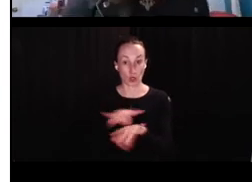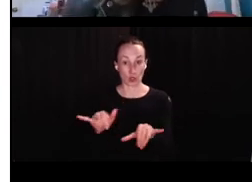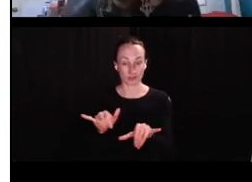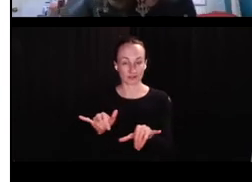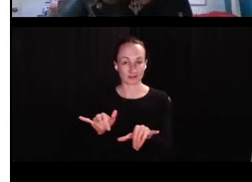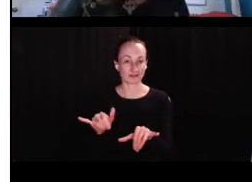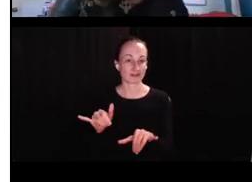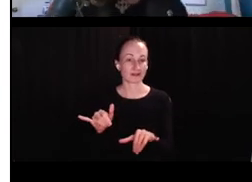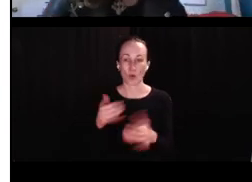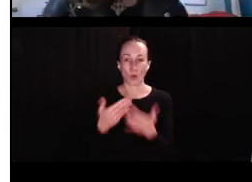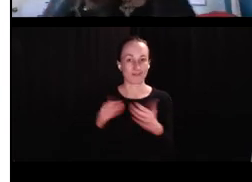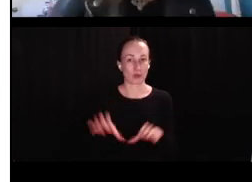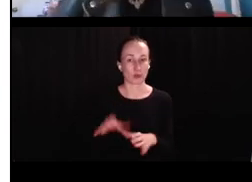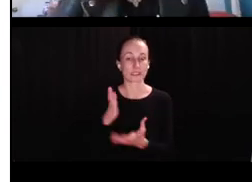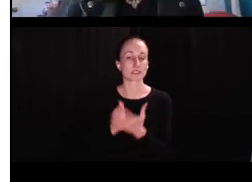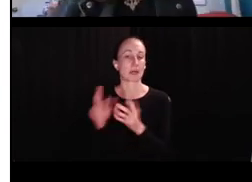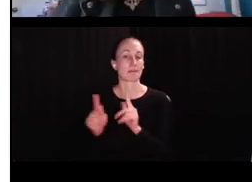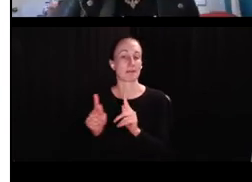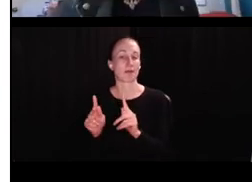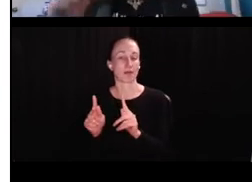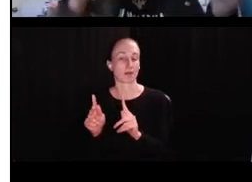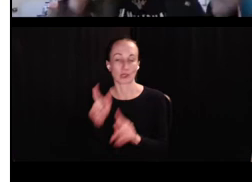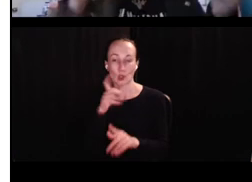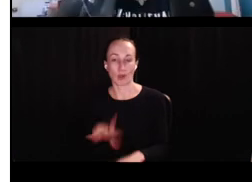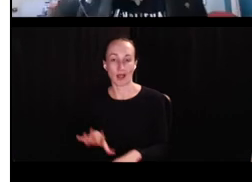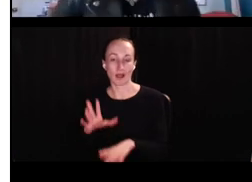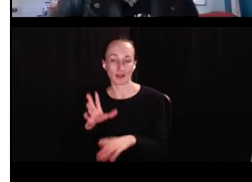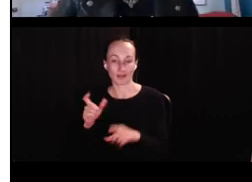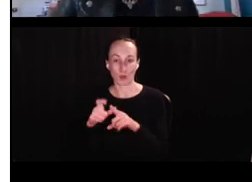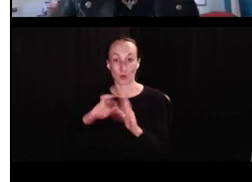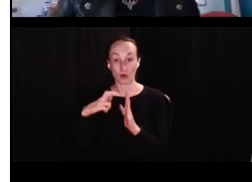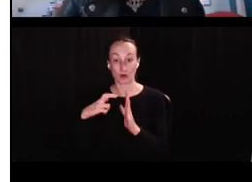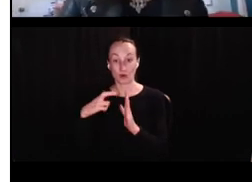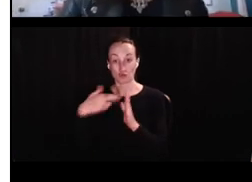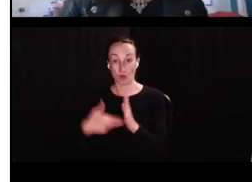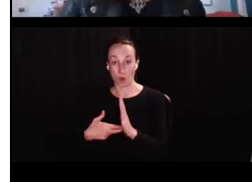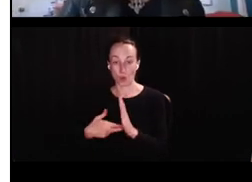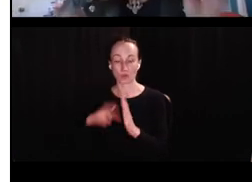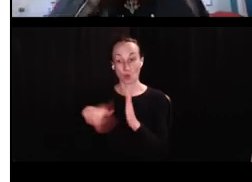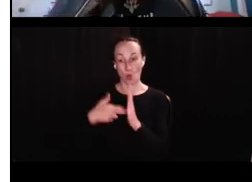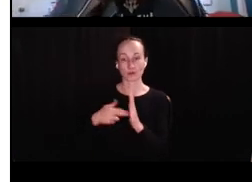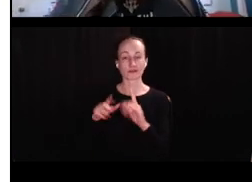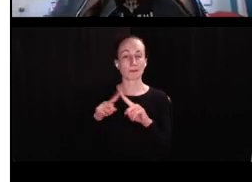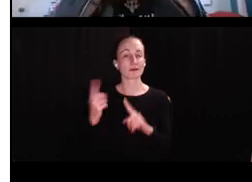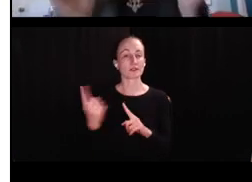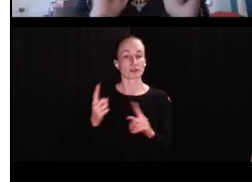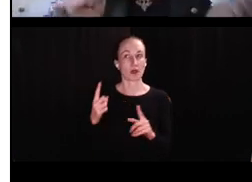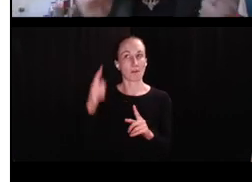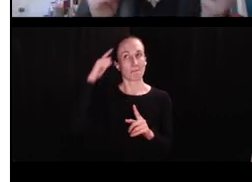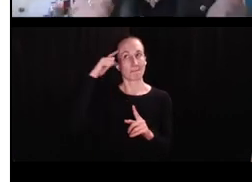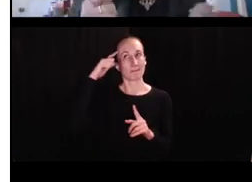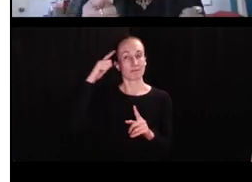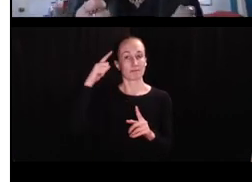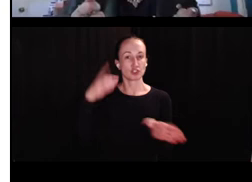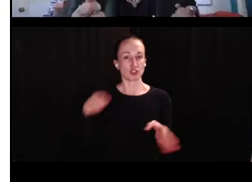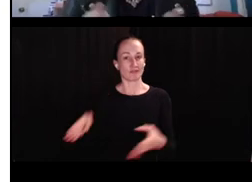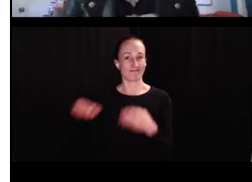you want to call what they're doing here. So I know some people don't like the word roles, that they have some sort